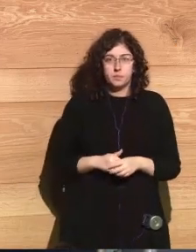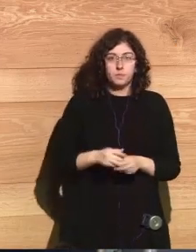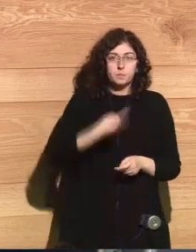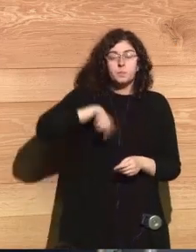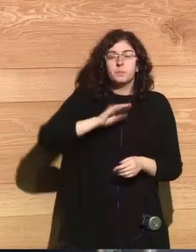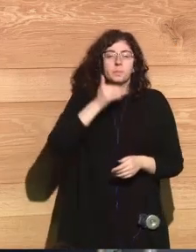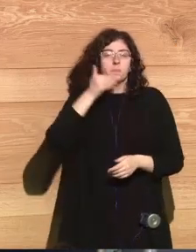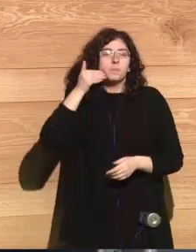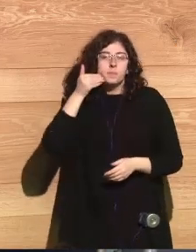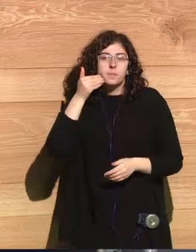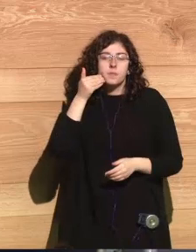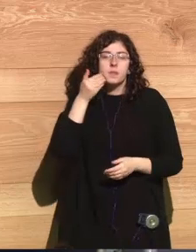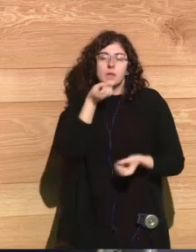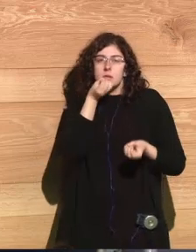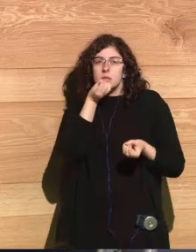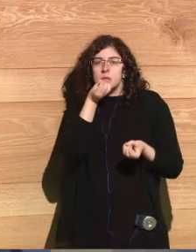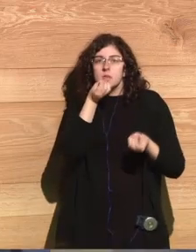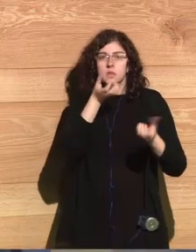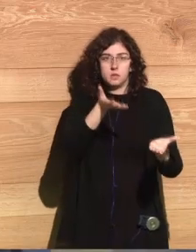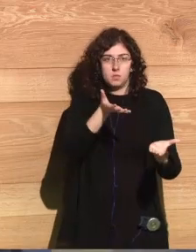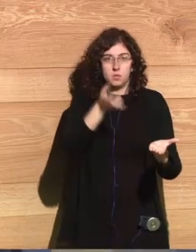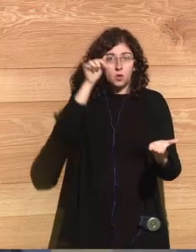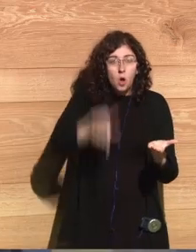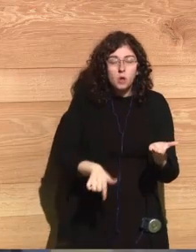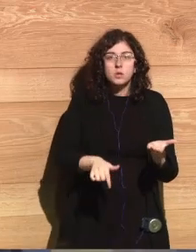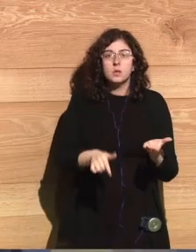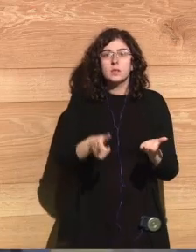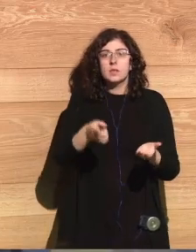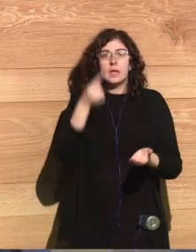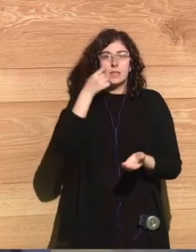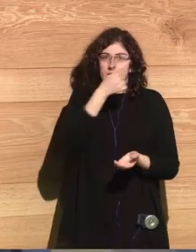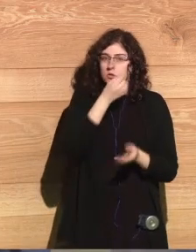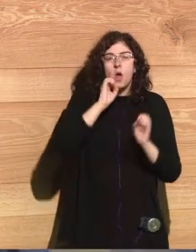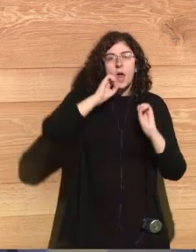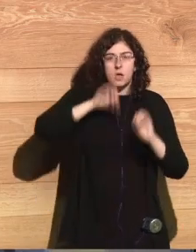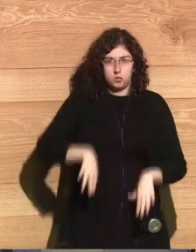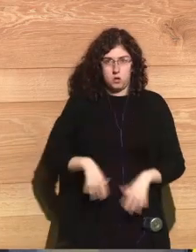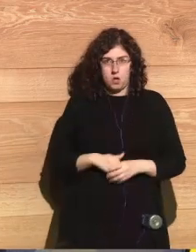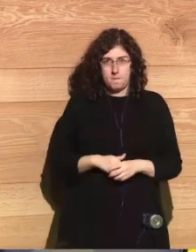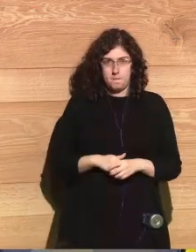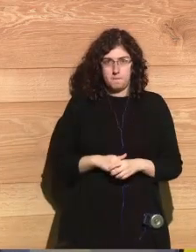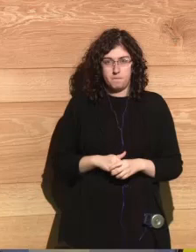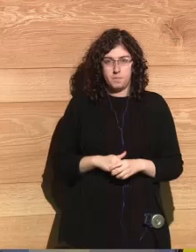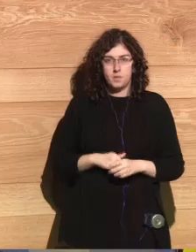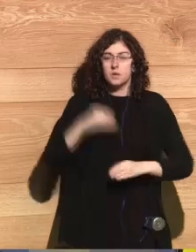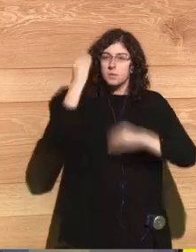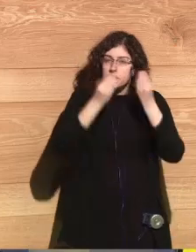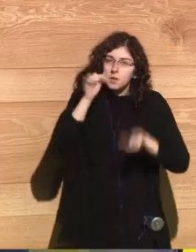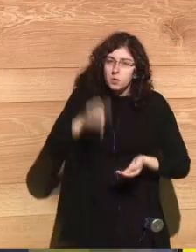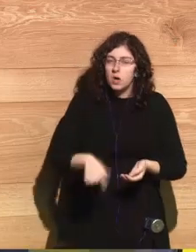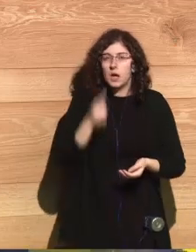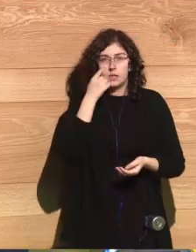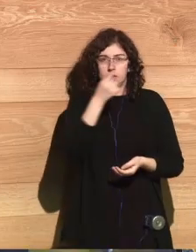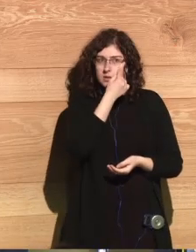Today, we have the privilege of having the testimony of a witness of history. Let's hope